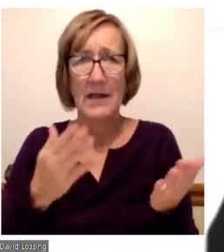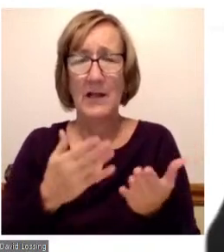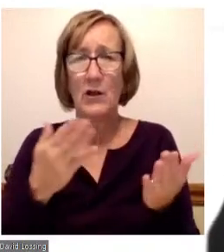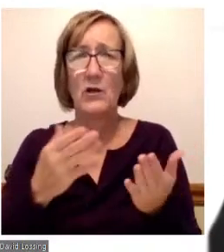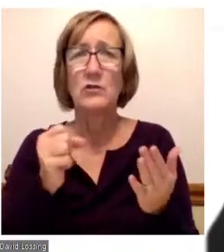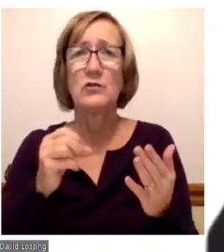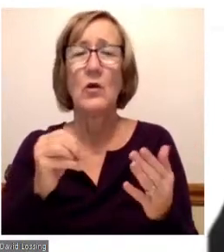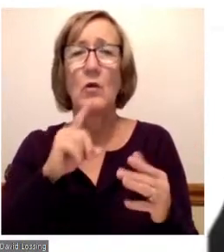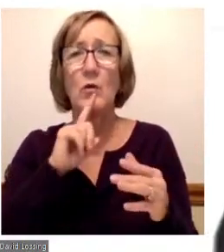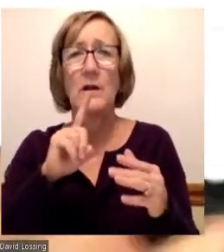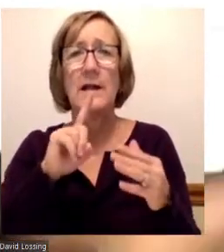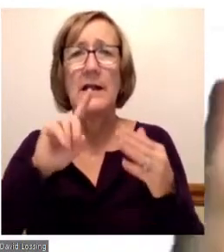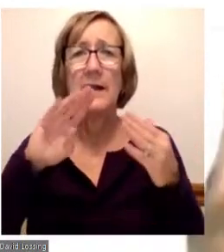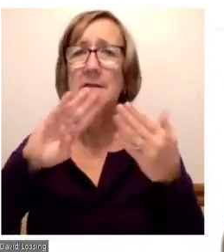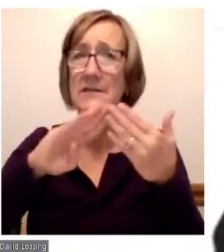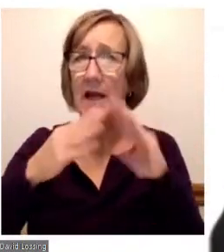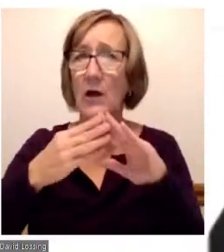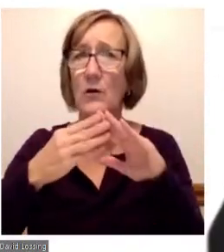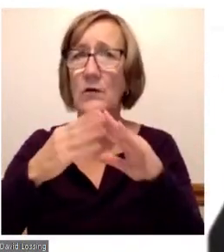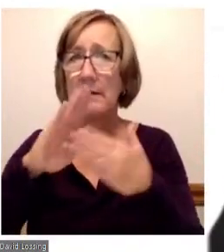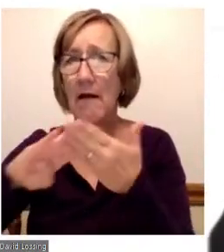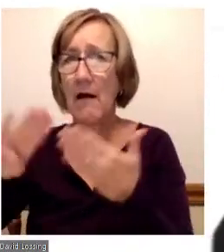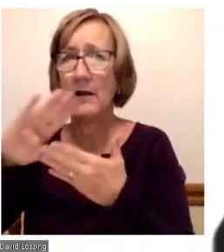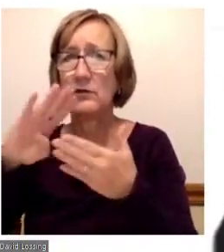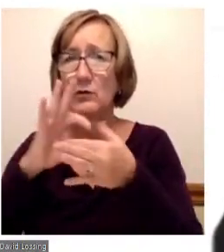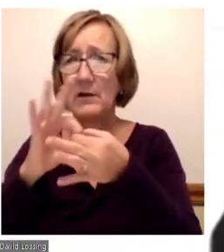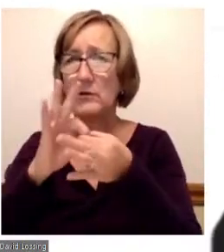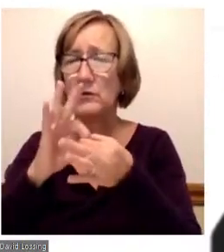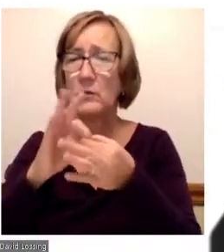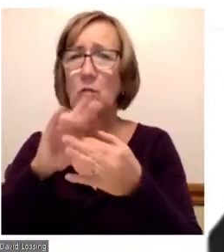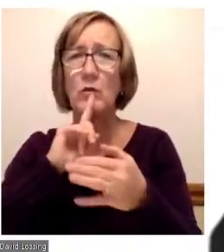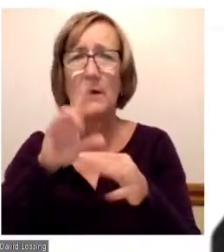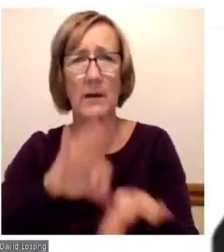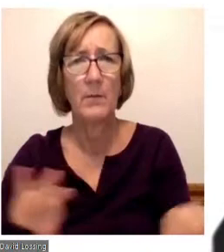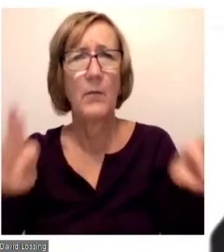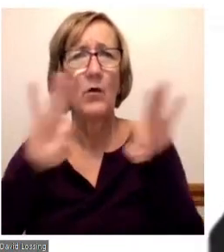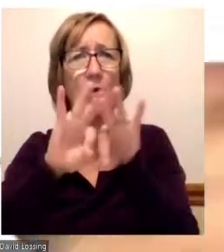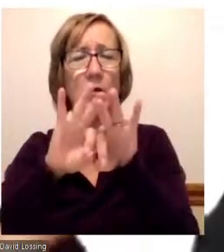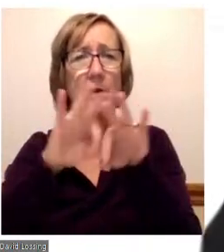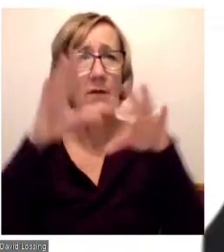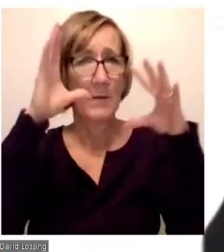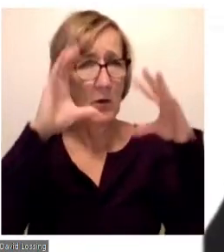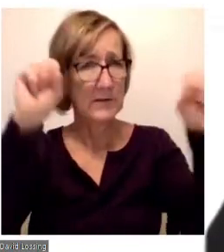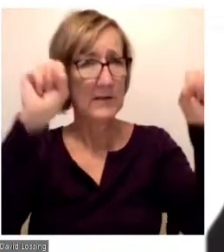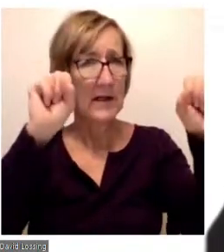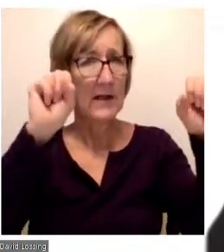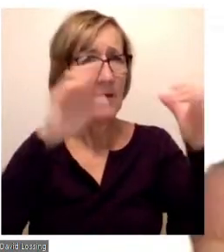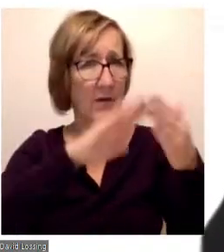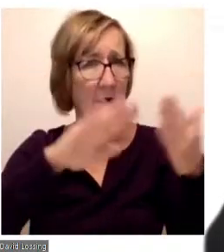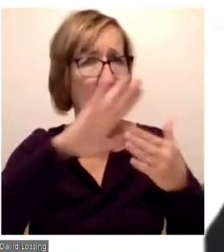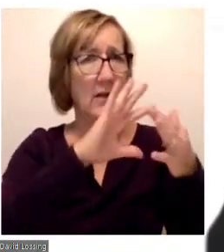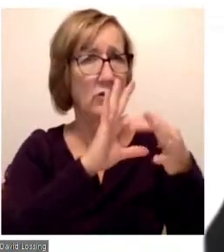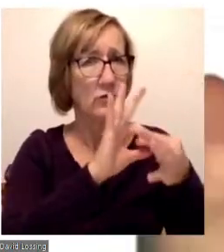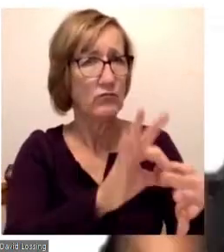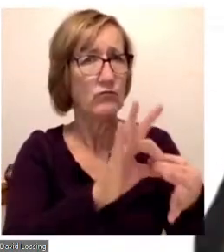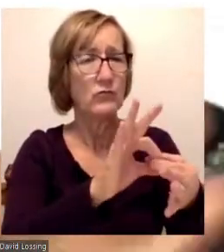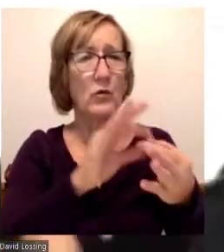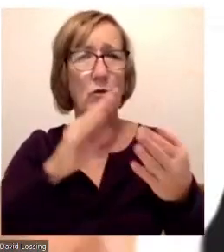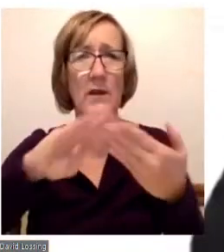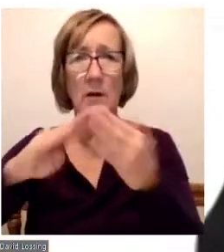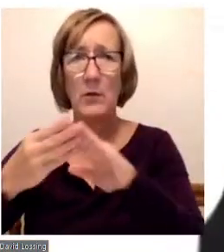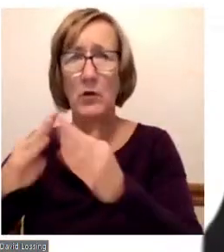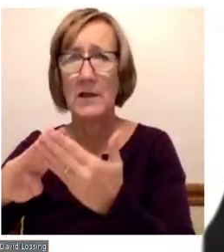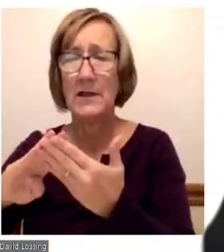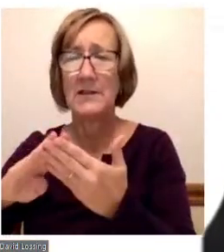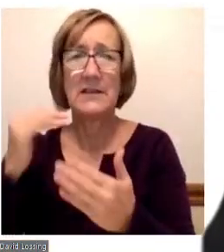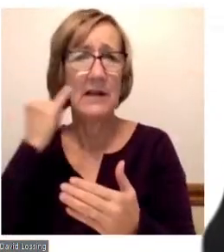relationship builder because you always have to have that connection between the president of the college and the mayor of those communities. Because without it, you